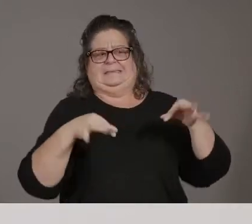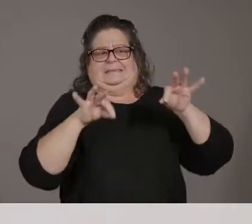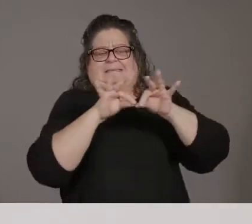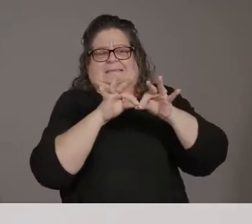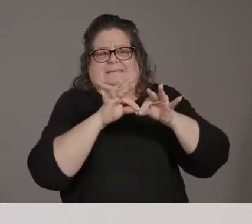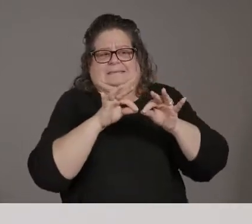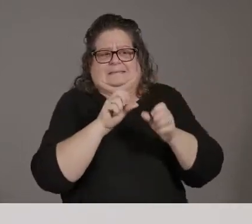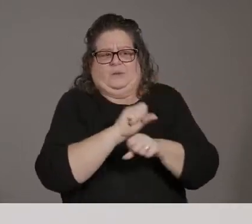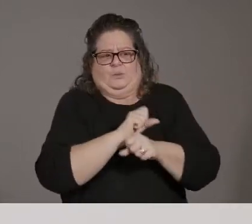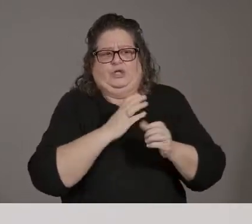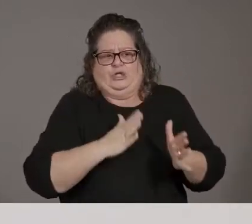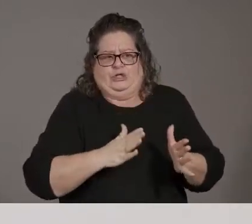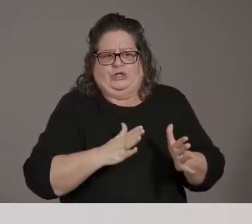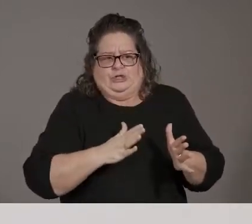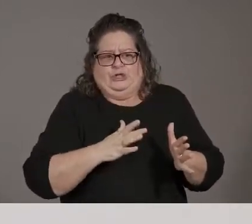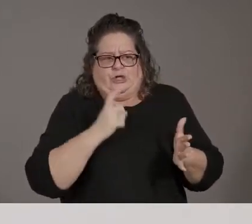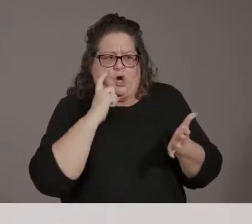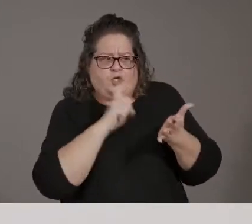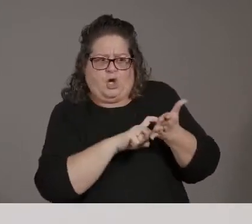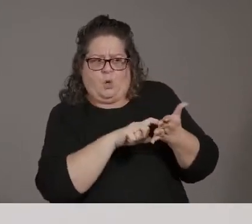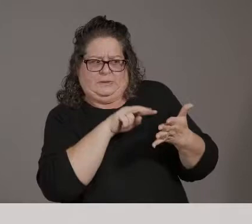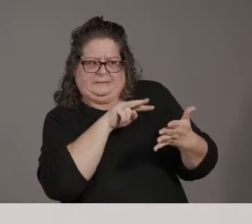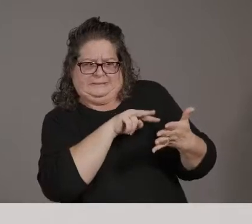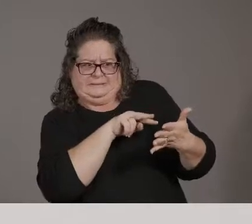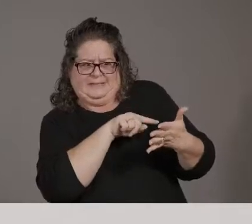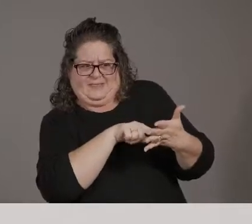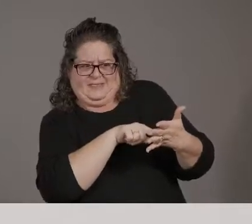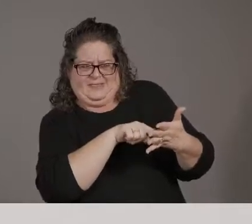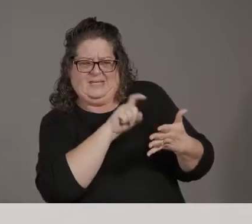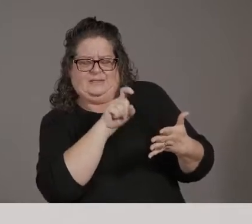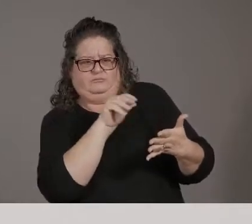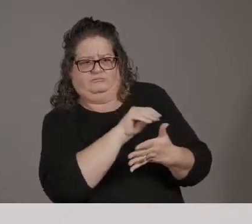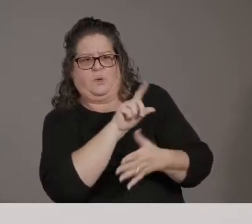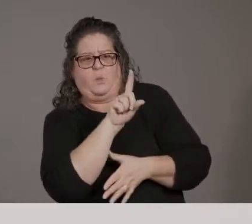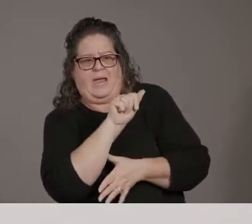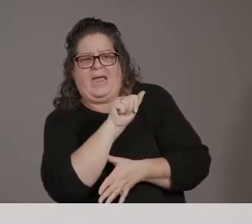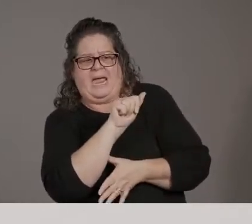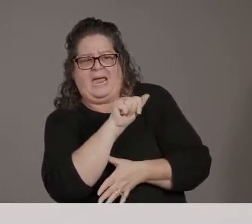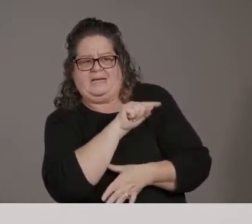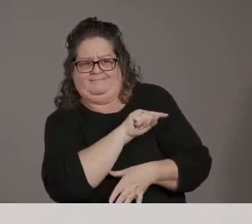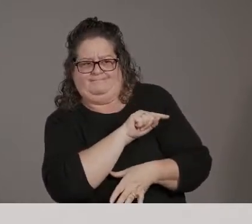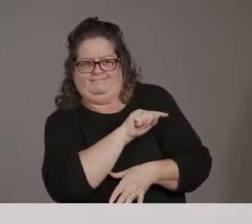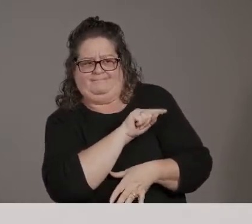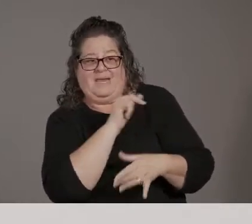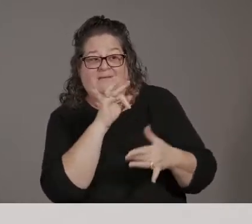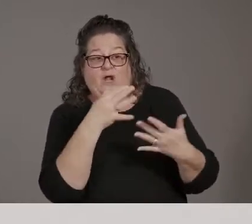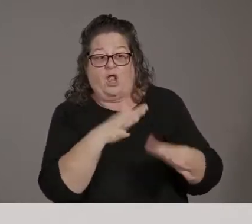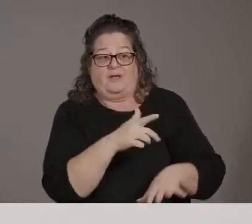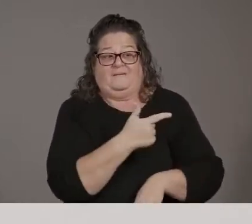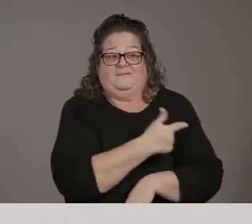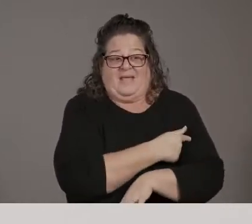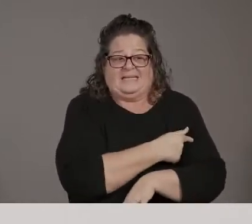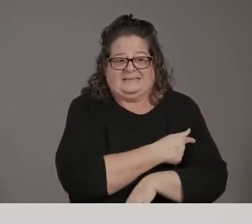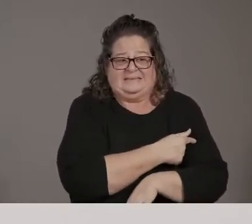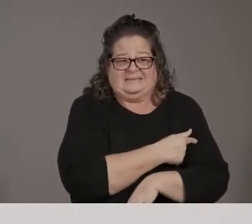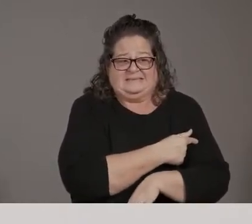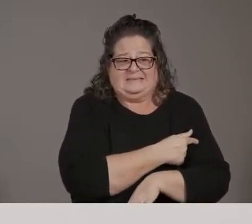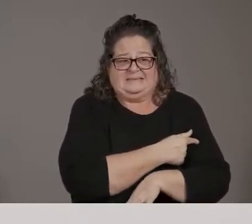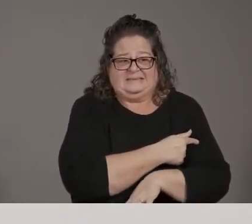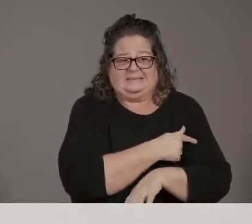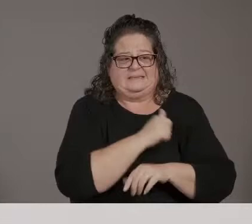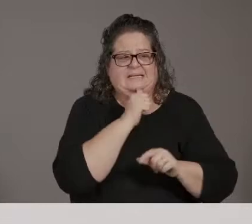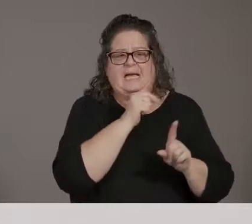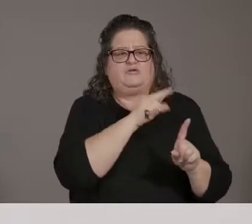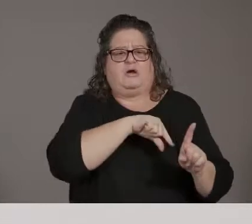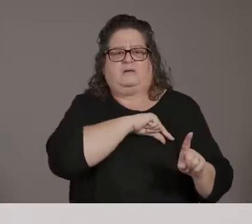you would be included in one B. So if you've already gotten vaccinated, you're not eligible as a media just yet because we haven't moved into that